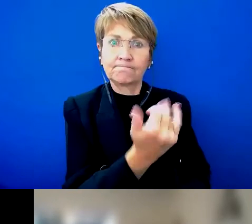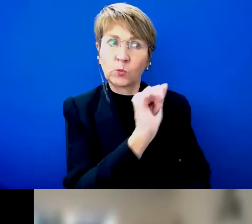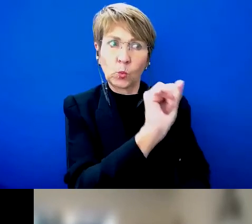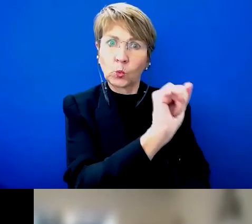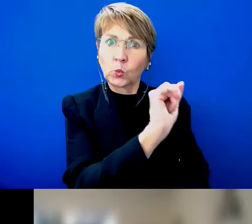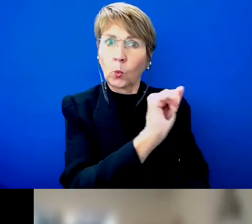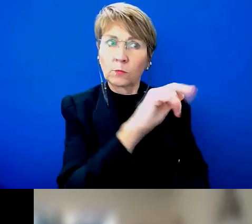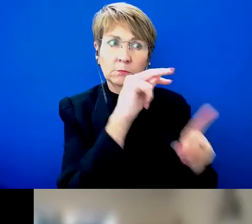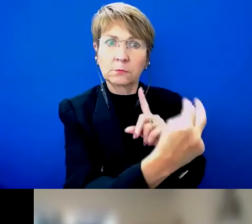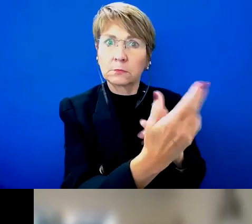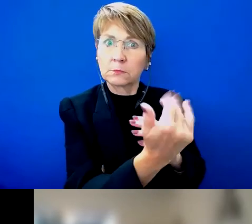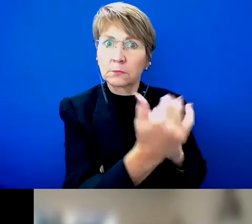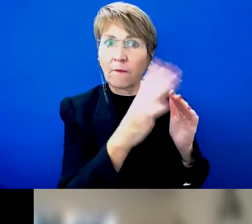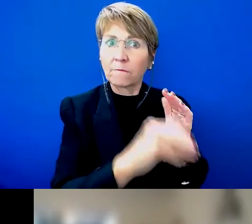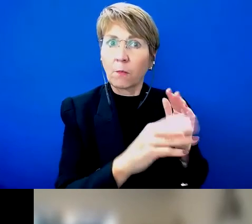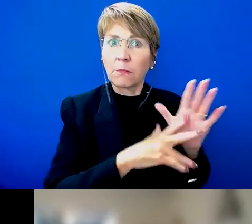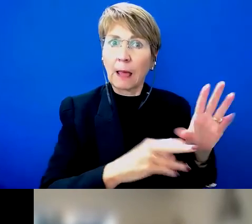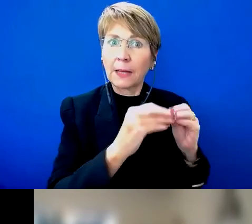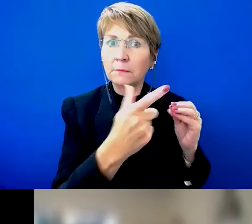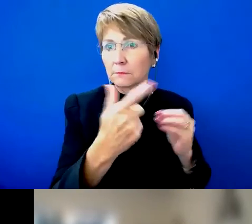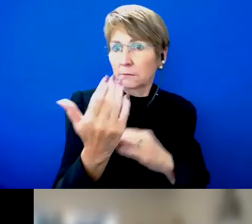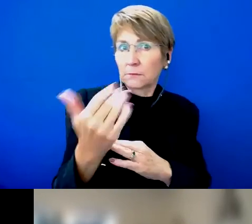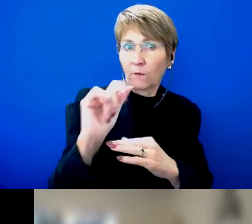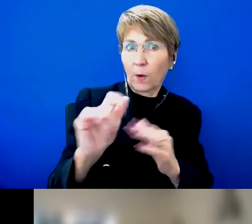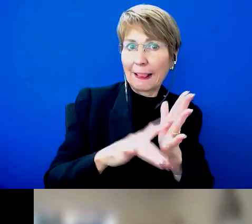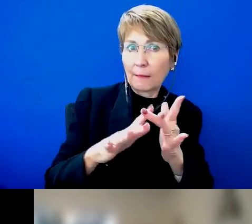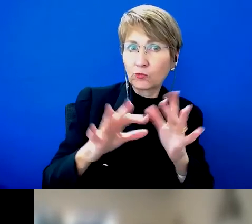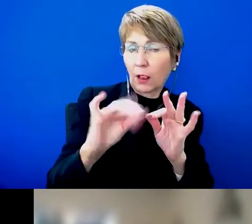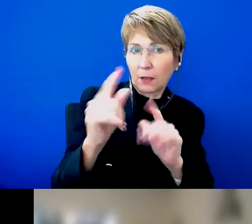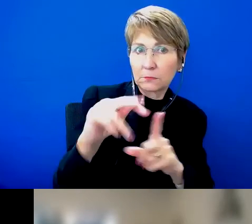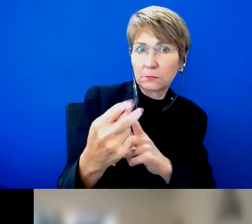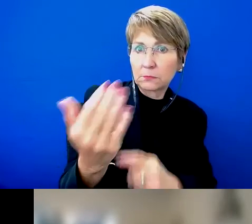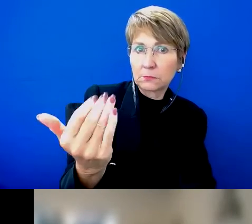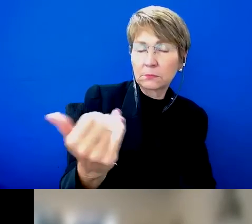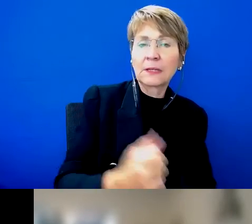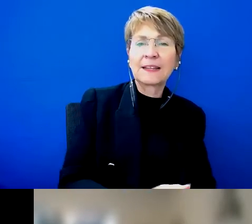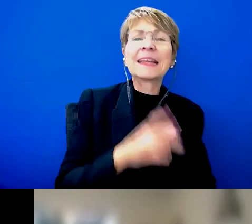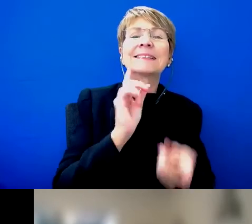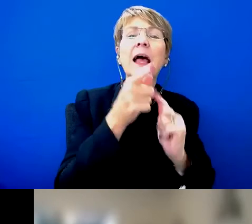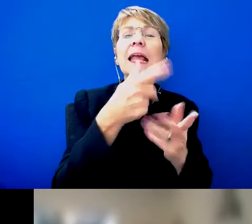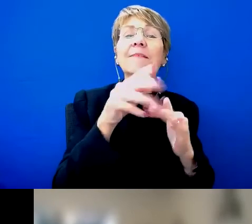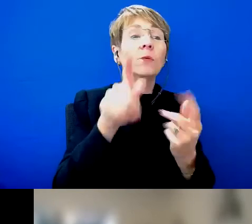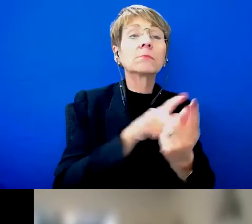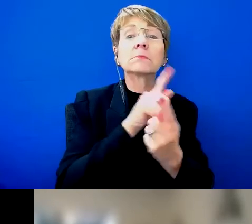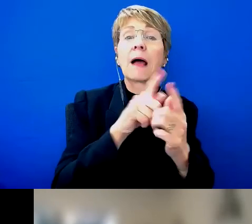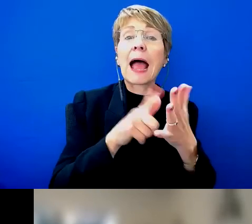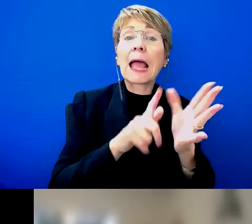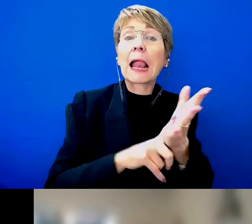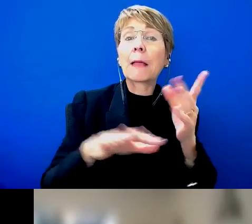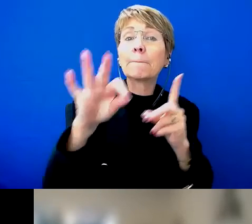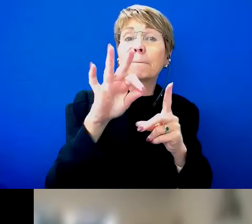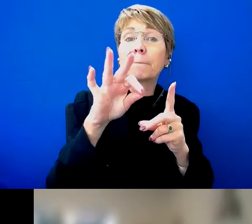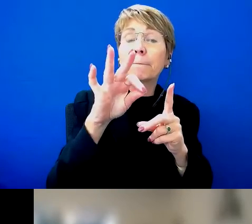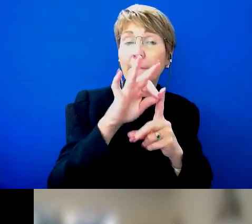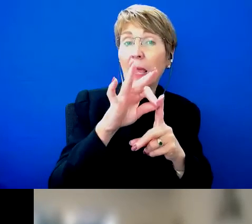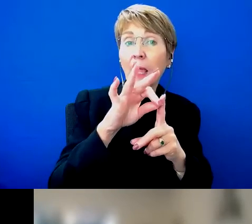Because I know John's probably had this happen to him. Sometimes you'll go up to an ALP or a coalition candidate